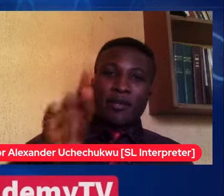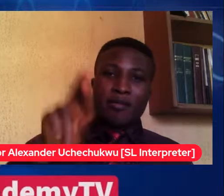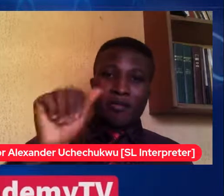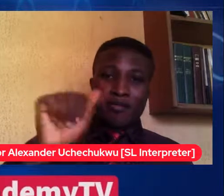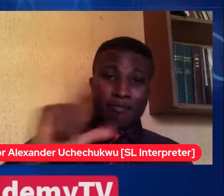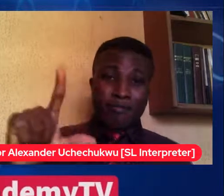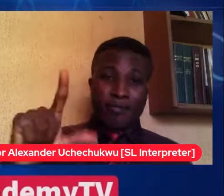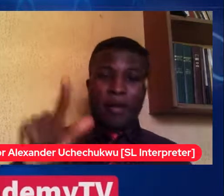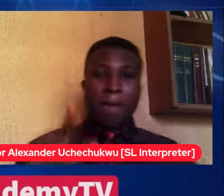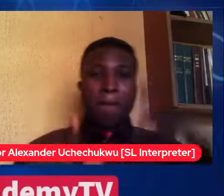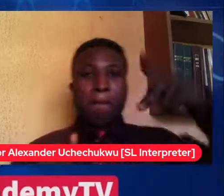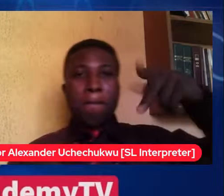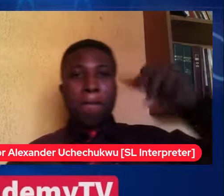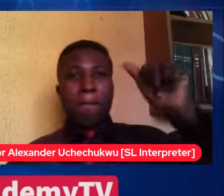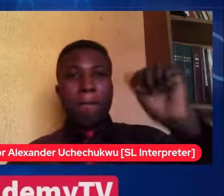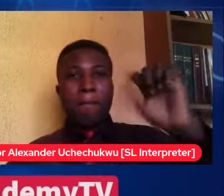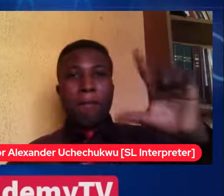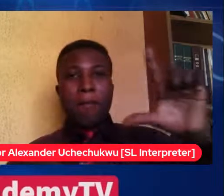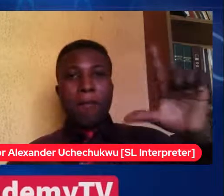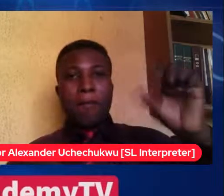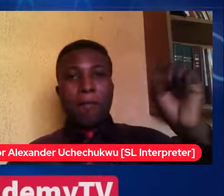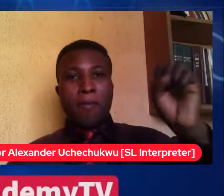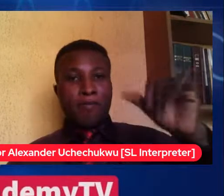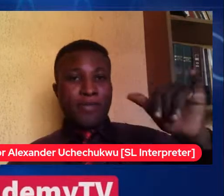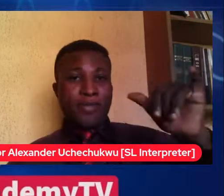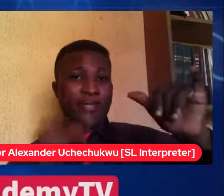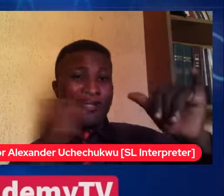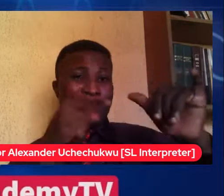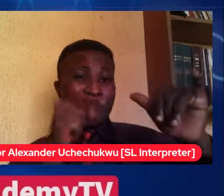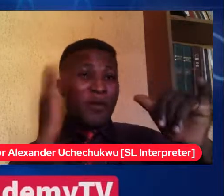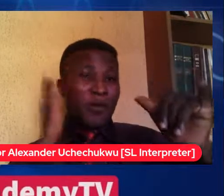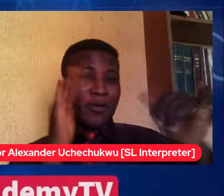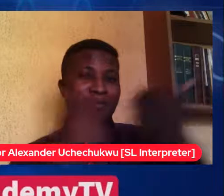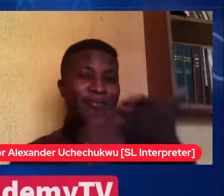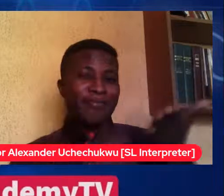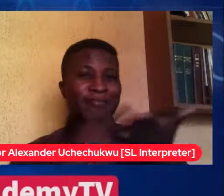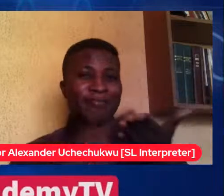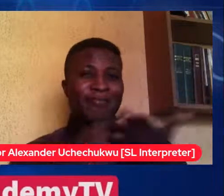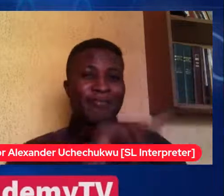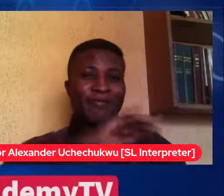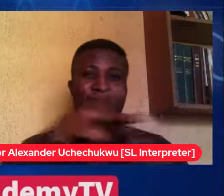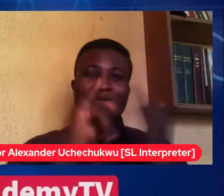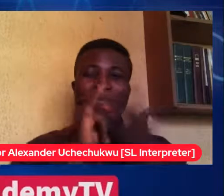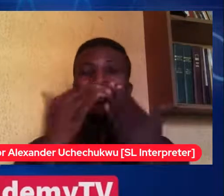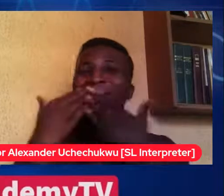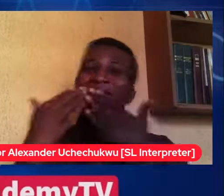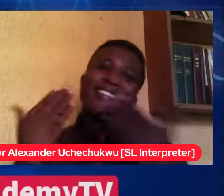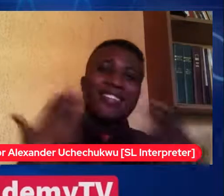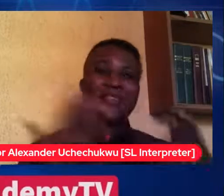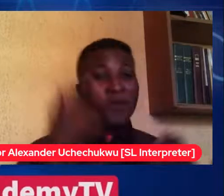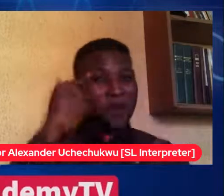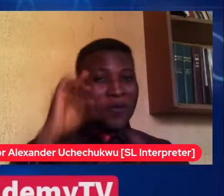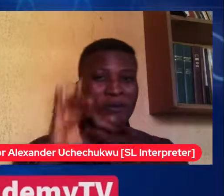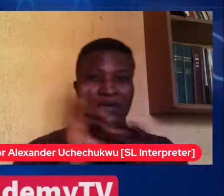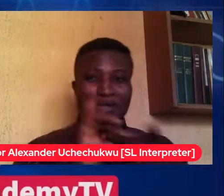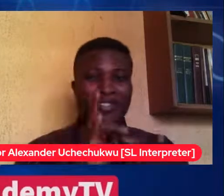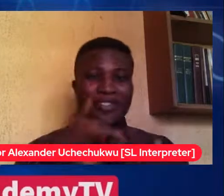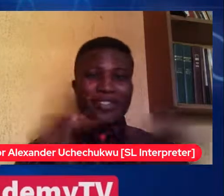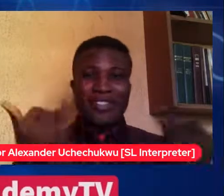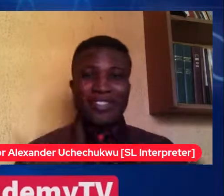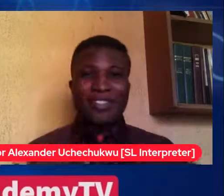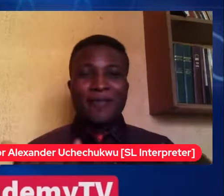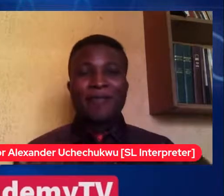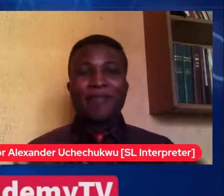relationships, and disabilities. So thank you once again for joining us today on the 49th